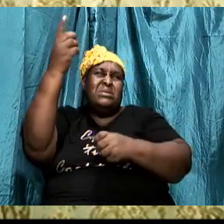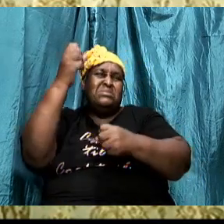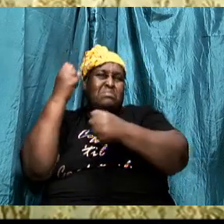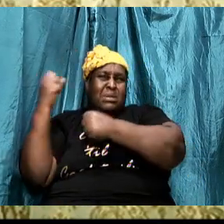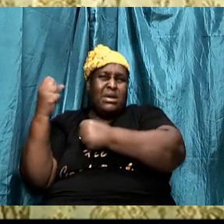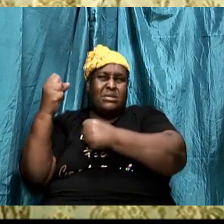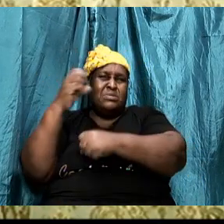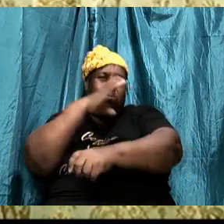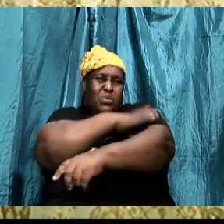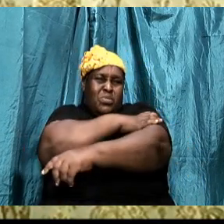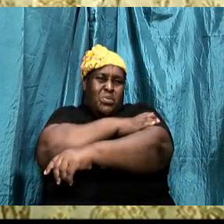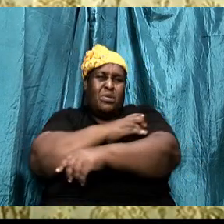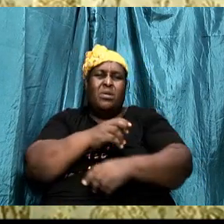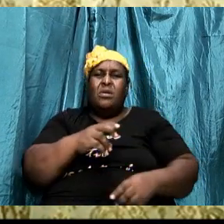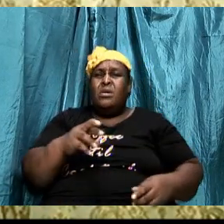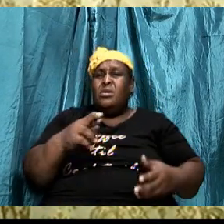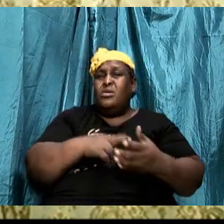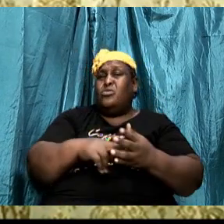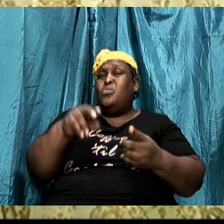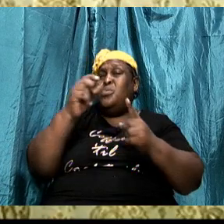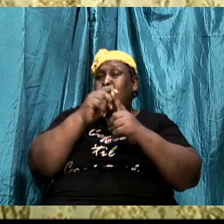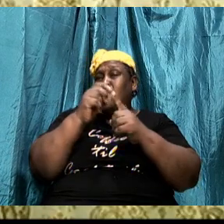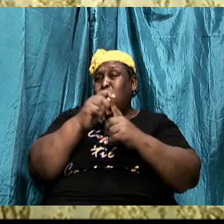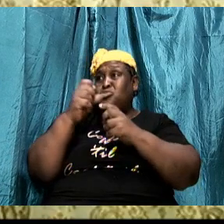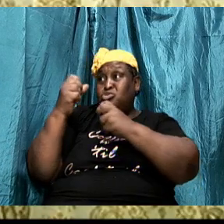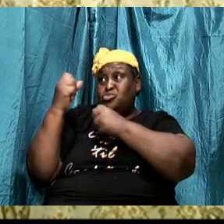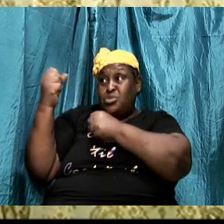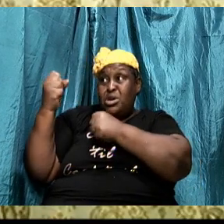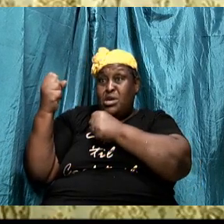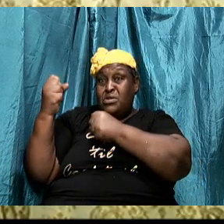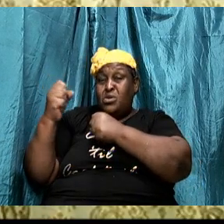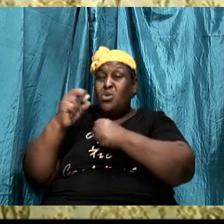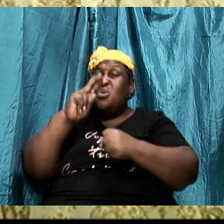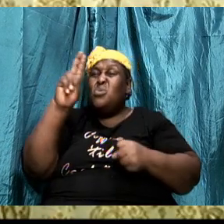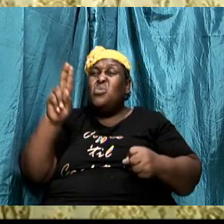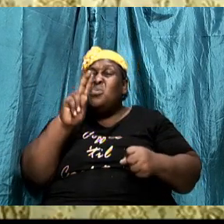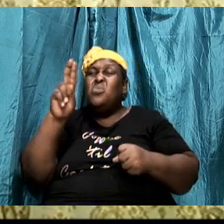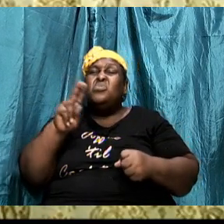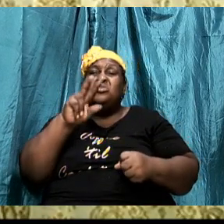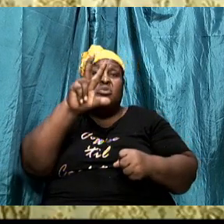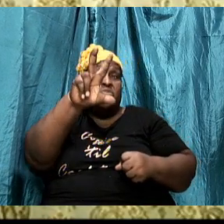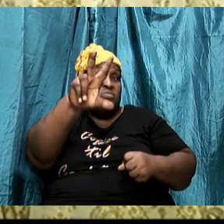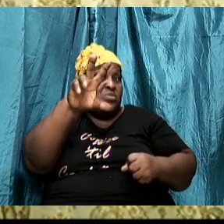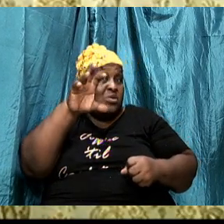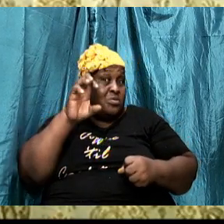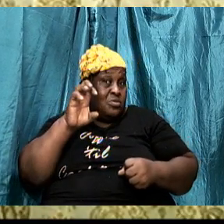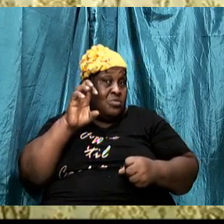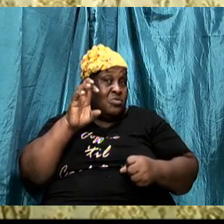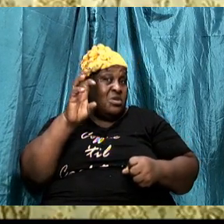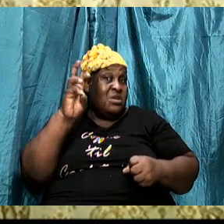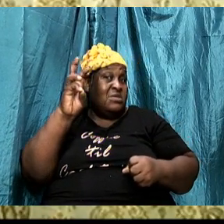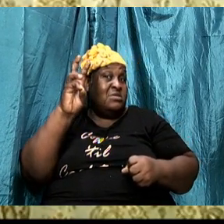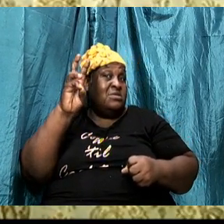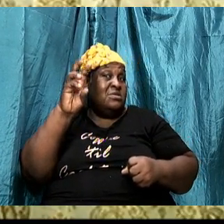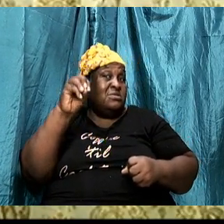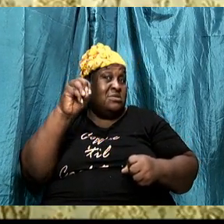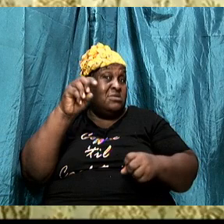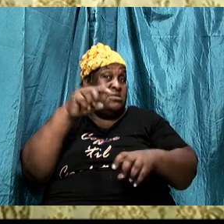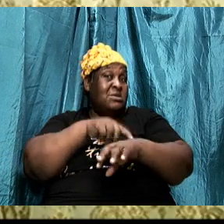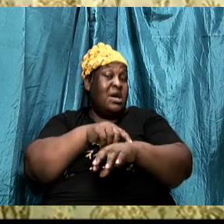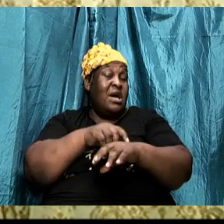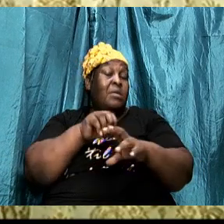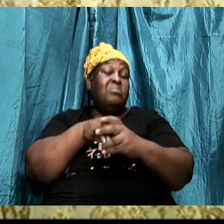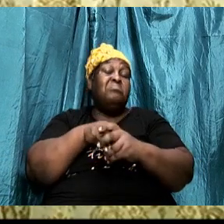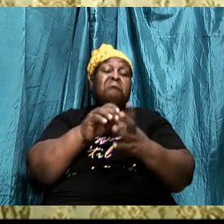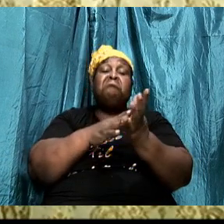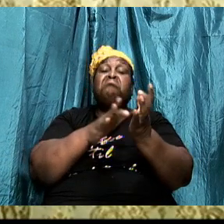word strength and its derivative we said was used some 360 times in the Bible, applying